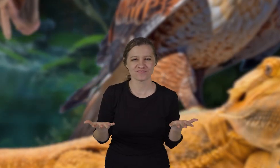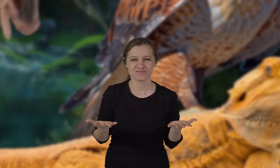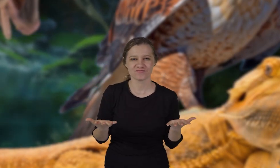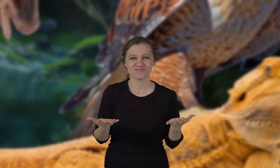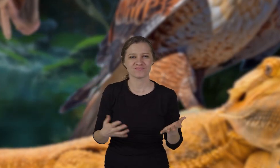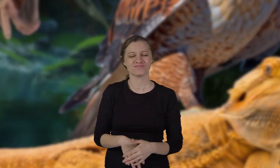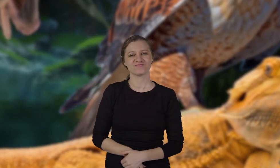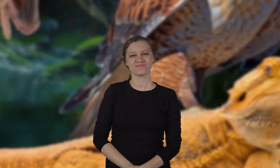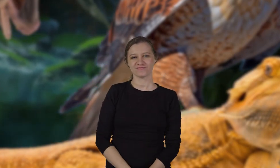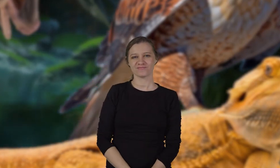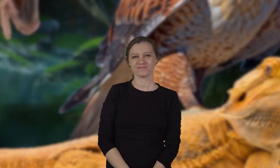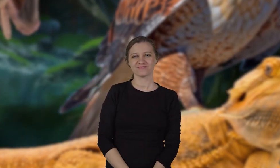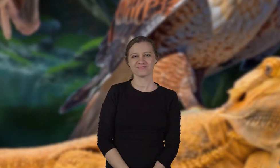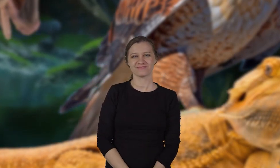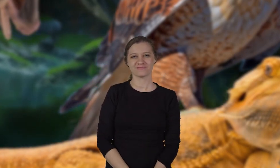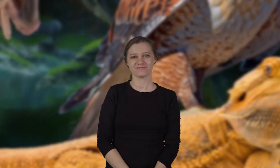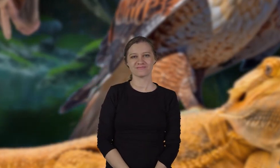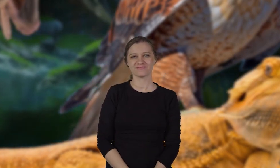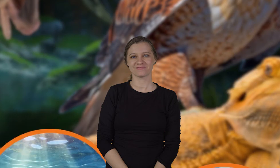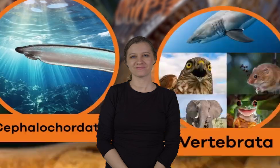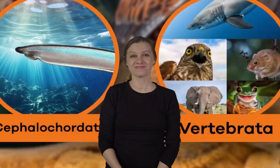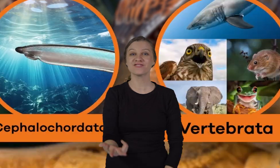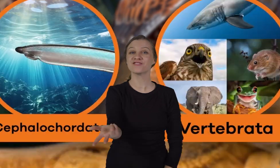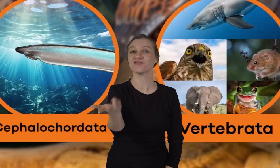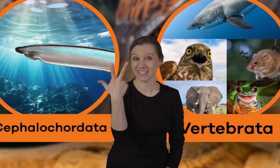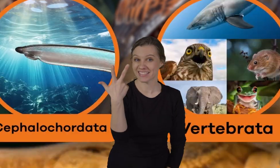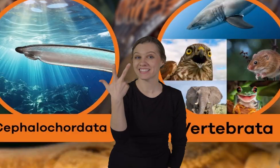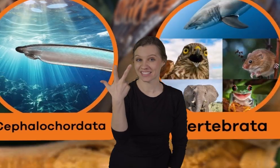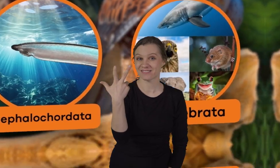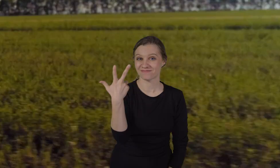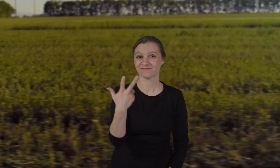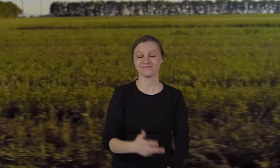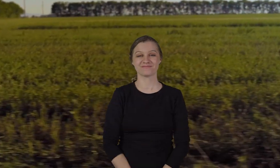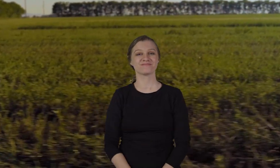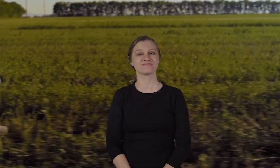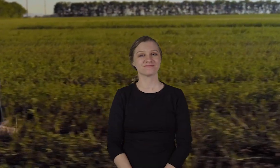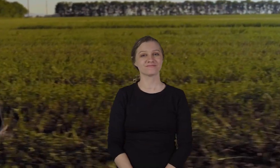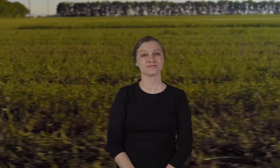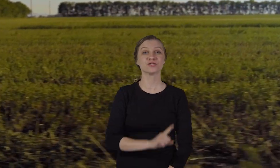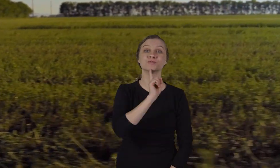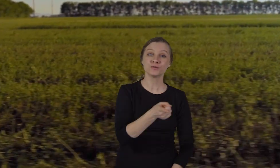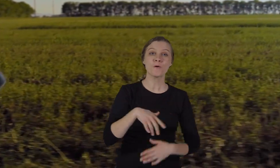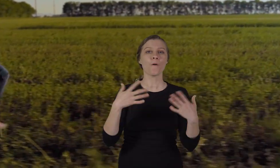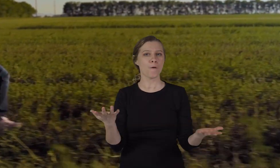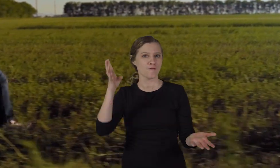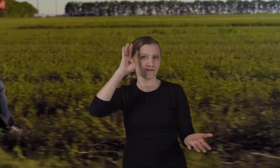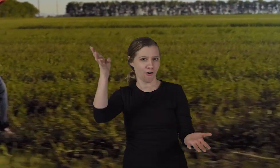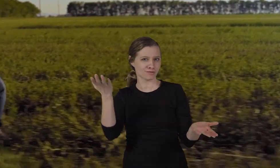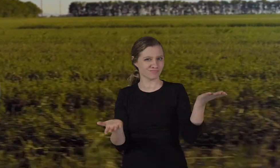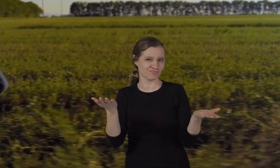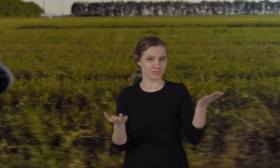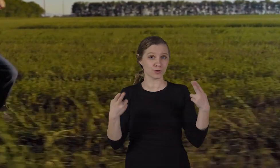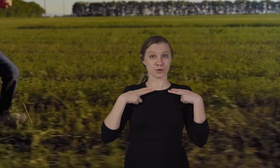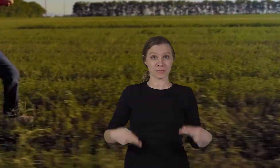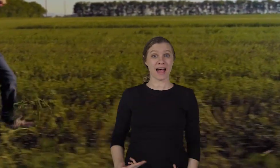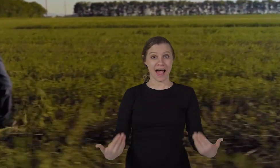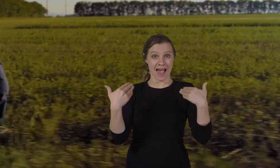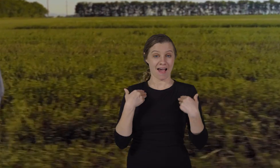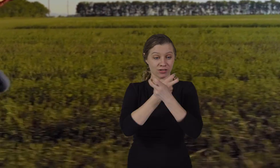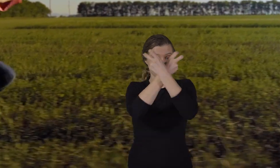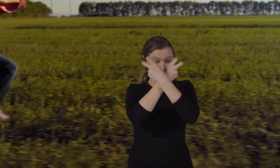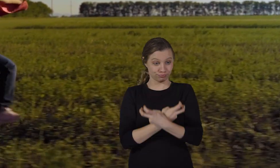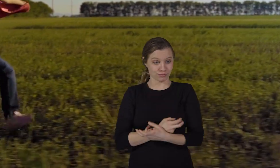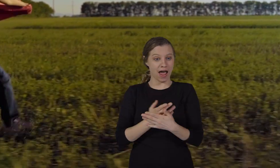Chordata have? Three. True or false? Humans have a